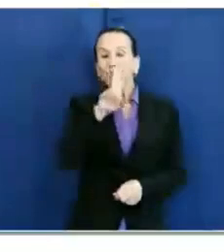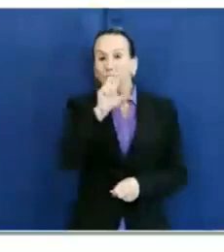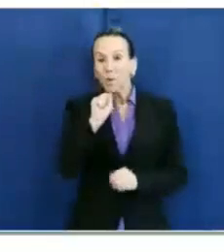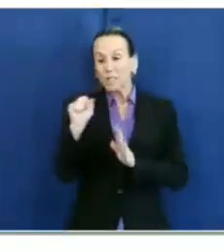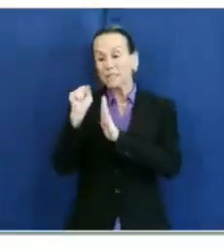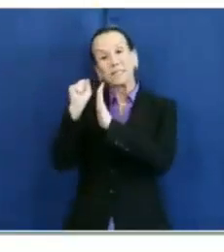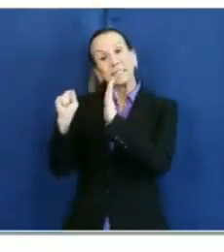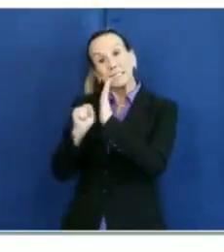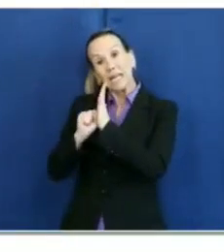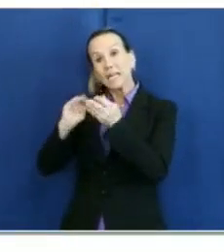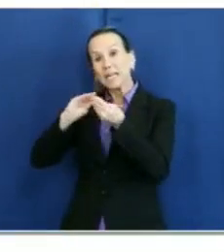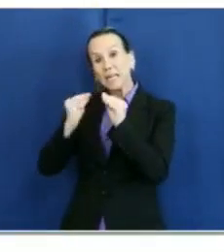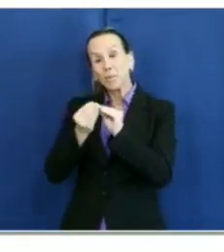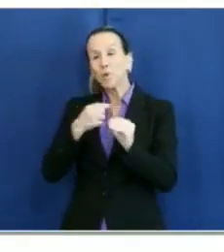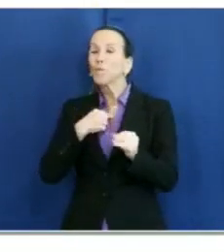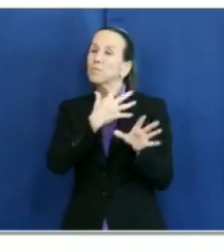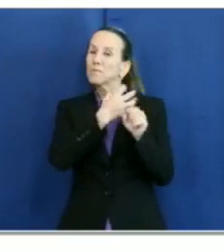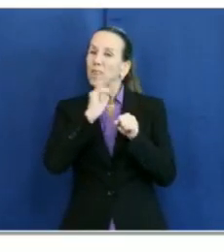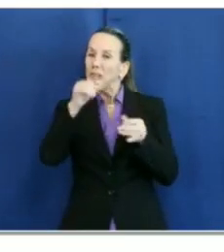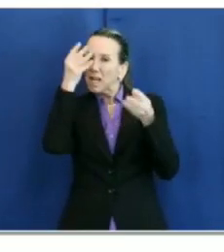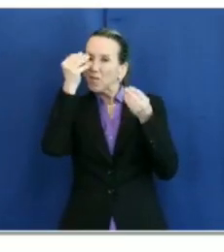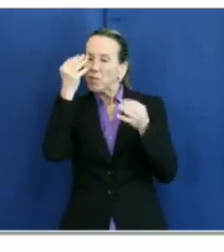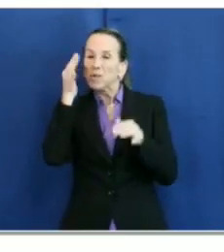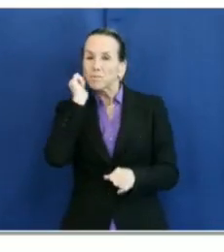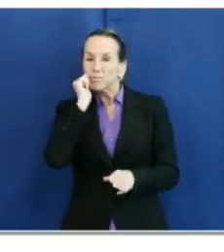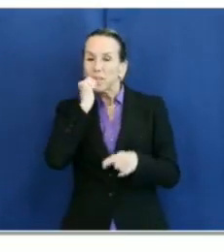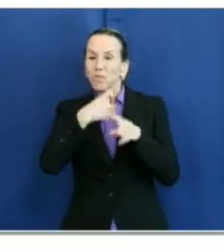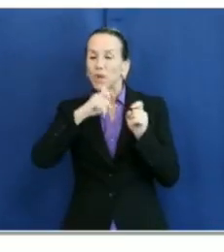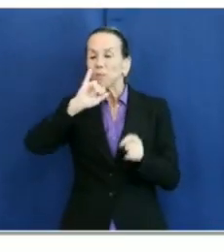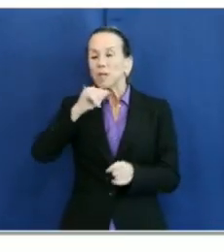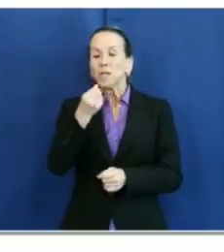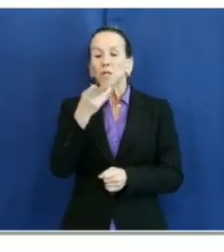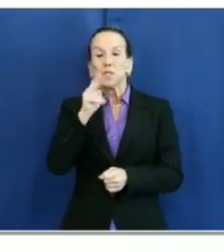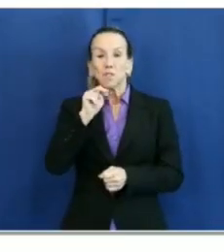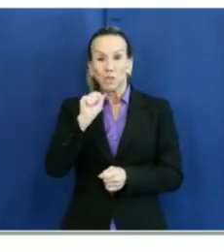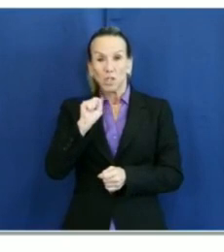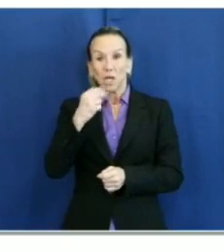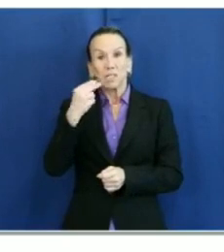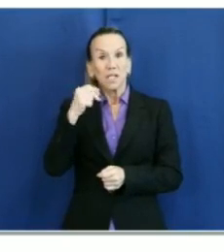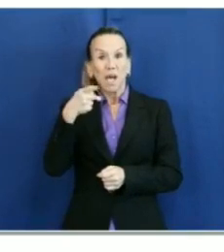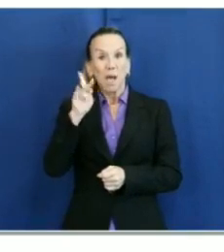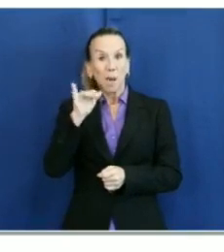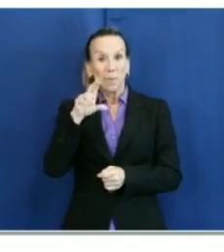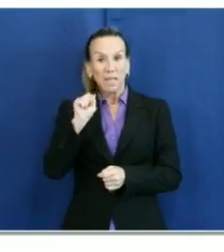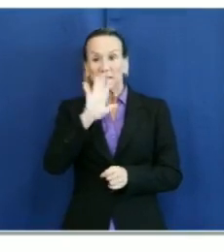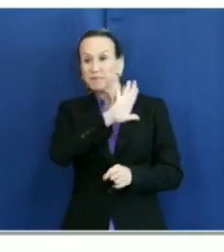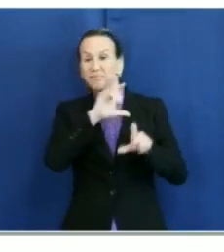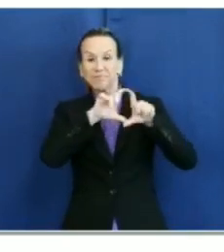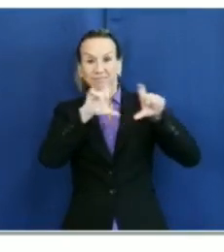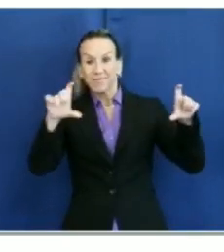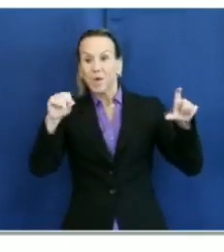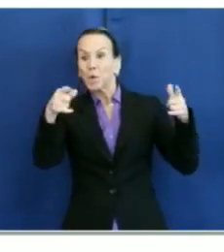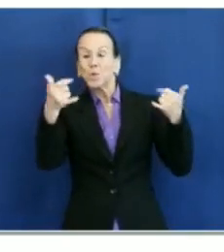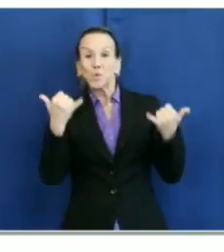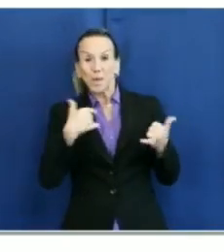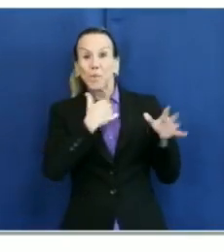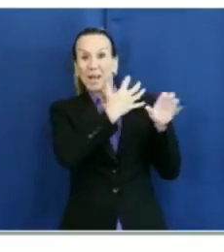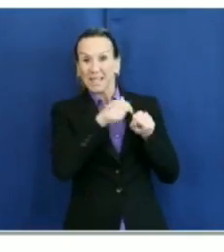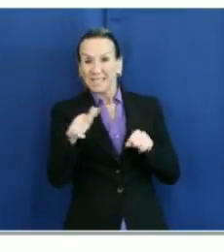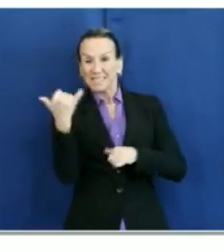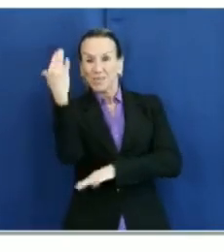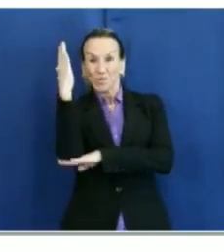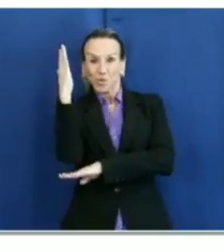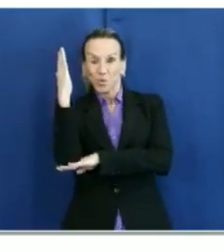statistics are based on data that we retrieve daily from the Johns Hopkins dashboard, and this information was obtained today at noon.